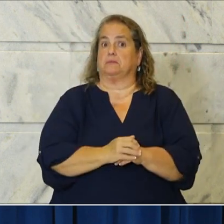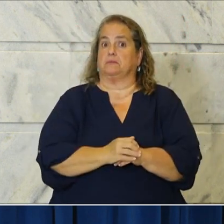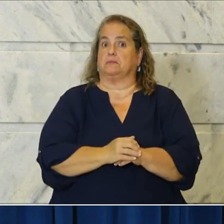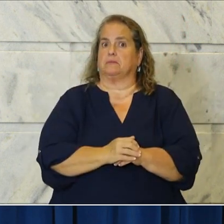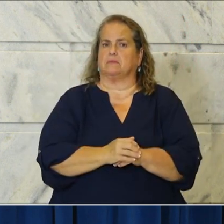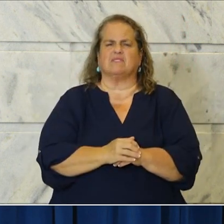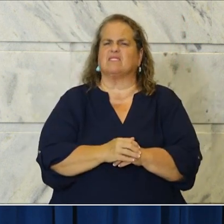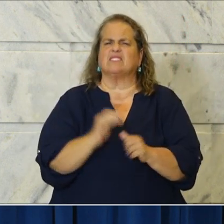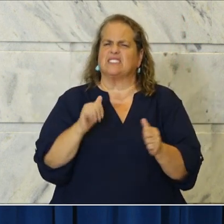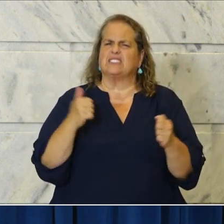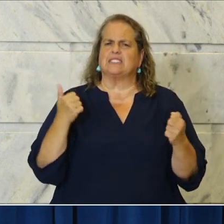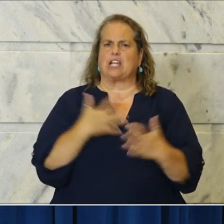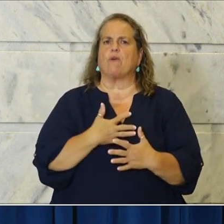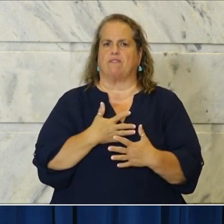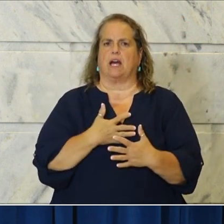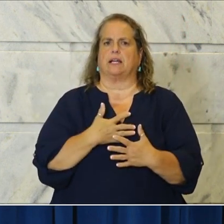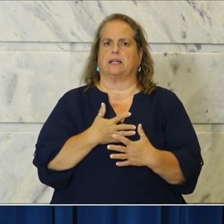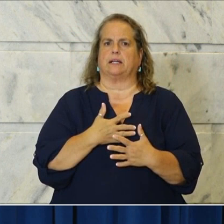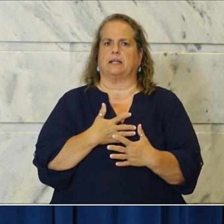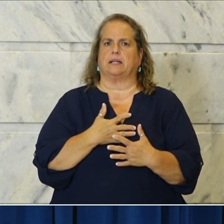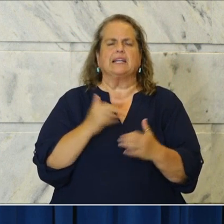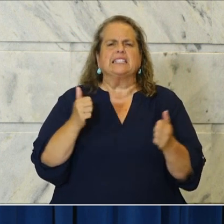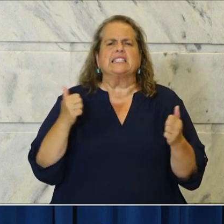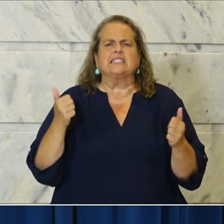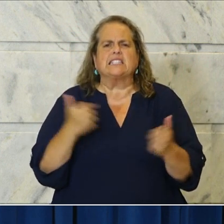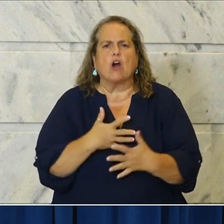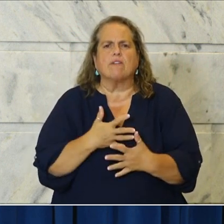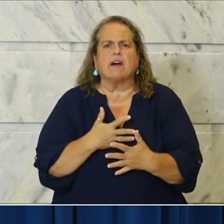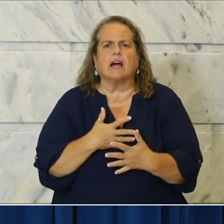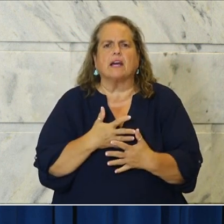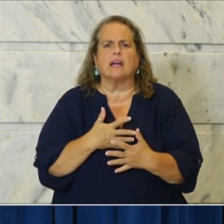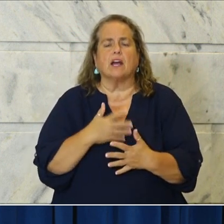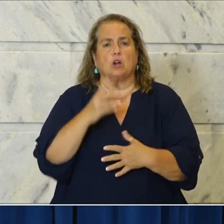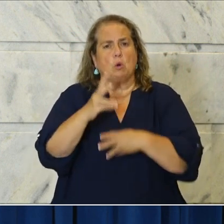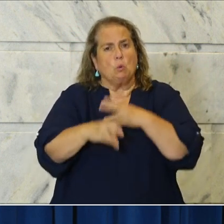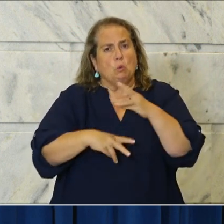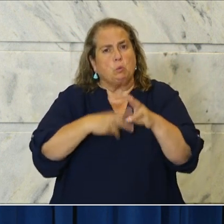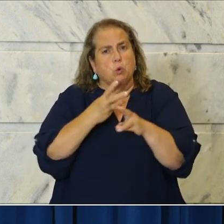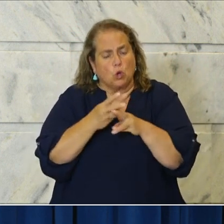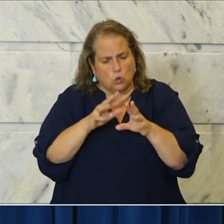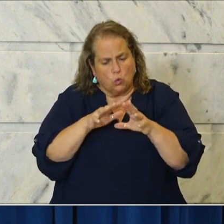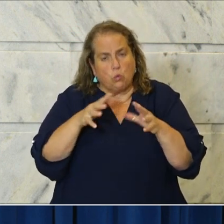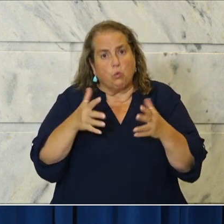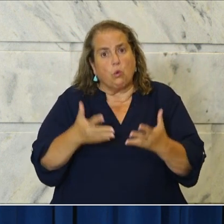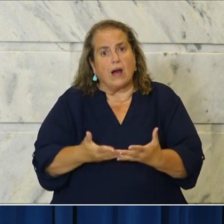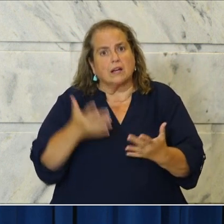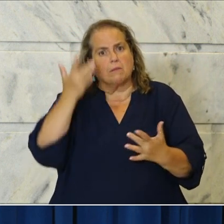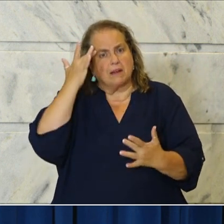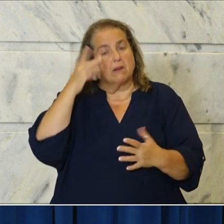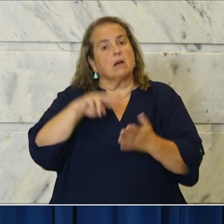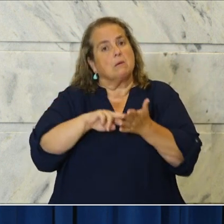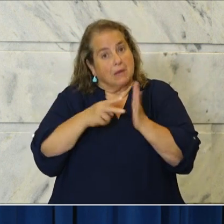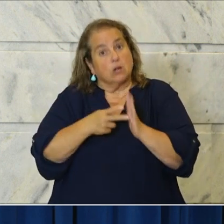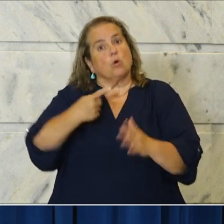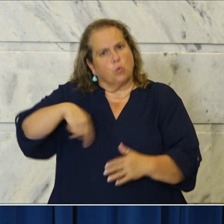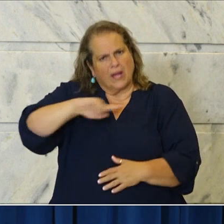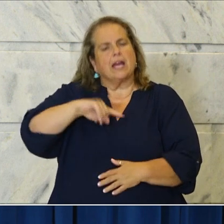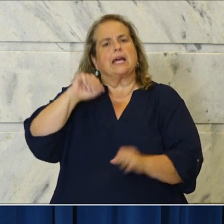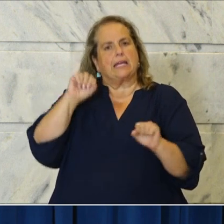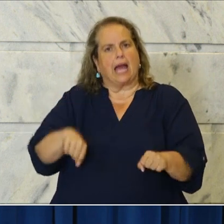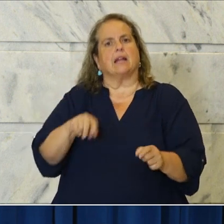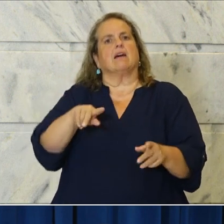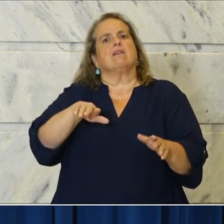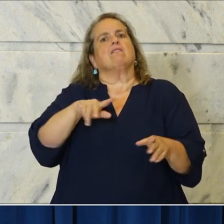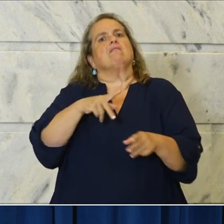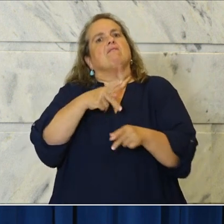That's terrifying. In the middle of a worldwide health pandemic. And it would mean we would fail. And it means